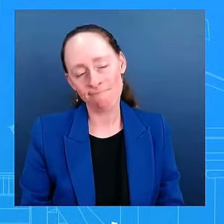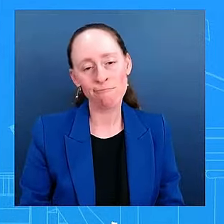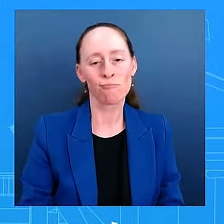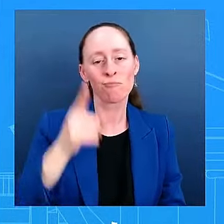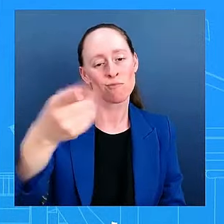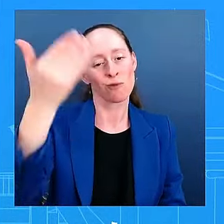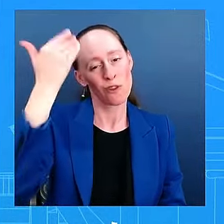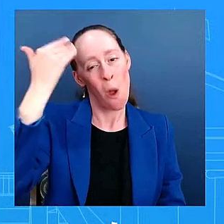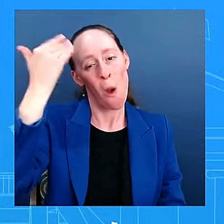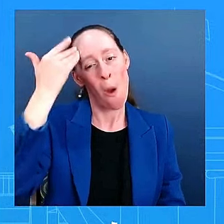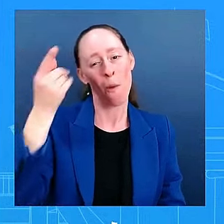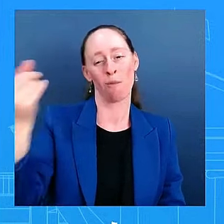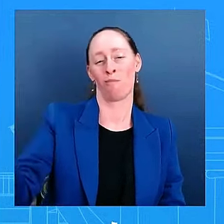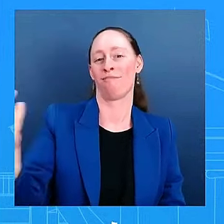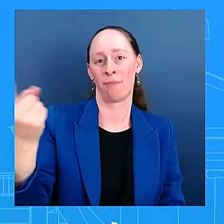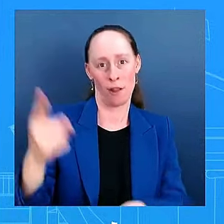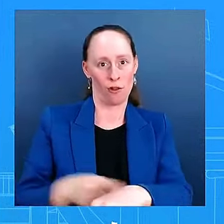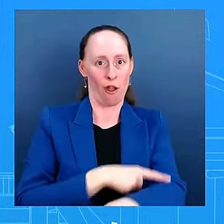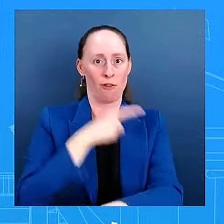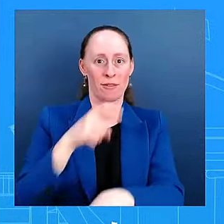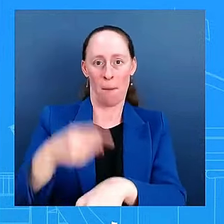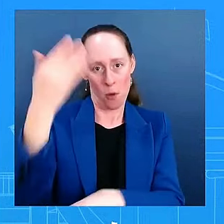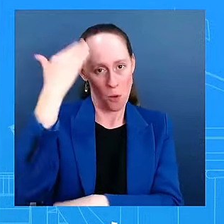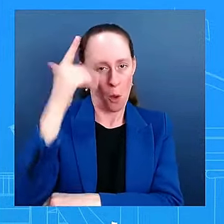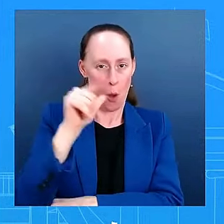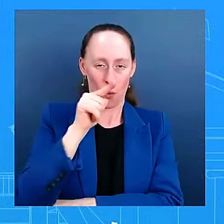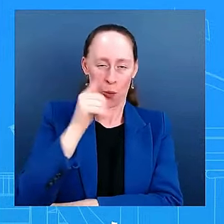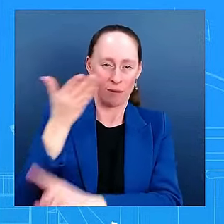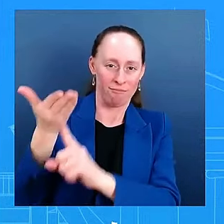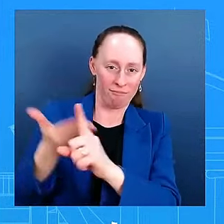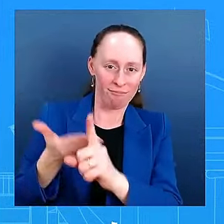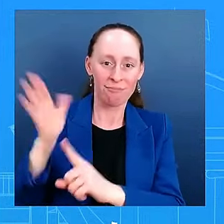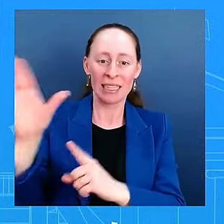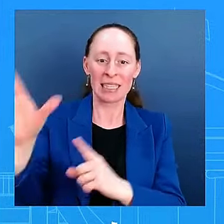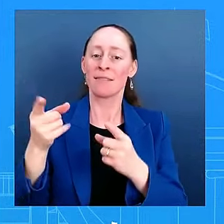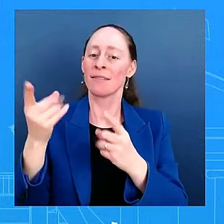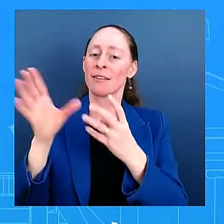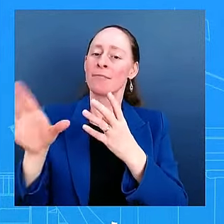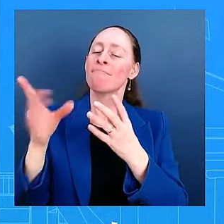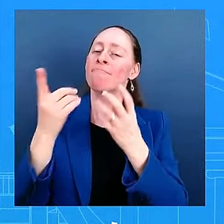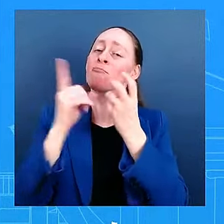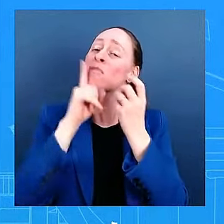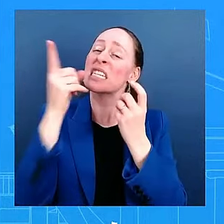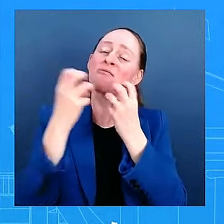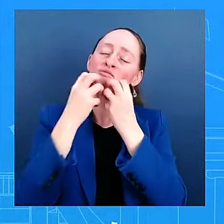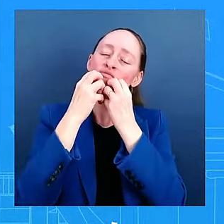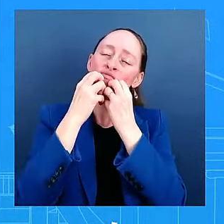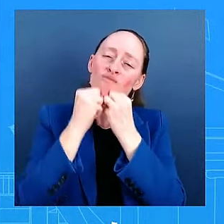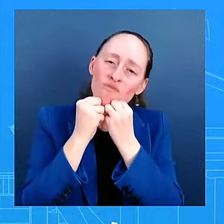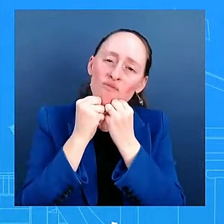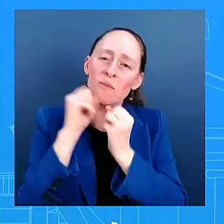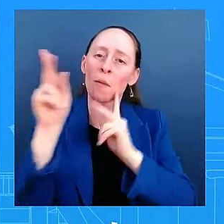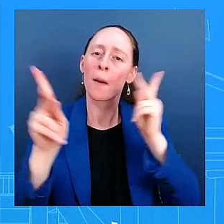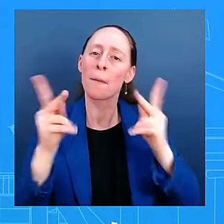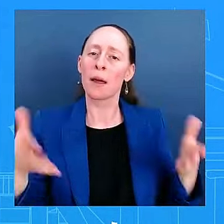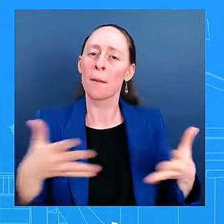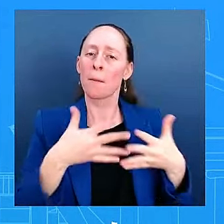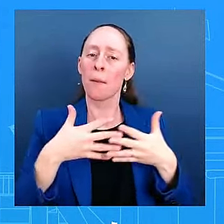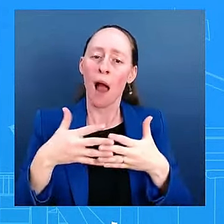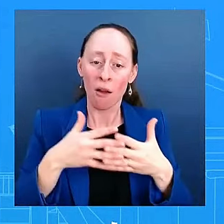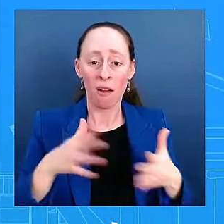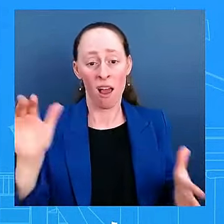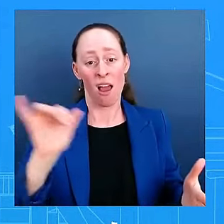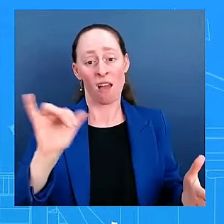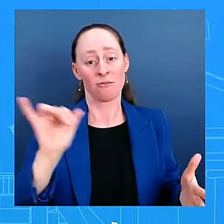know that this is a person that cares about the American people, that respects the office. And if anything, he has